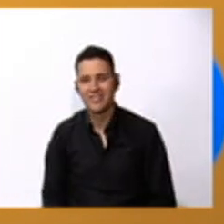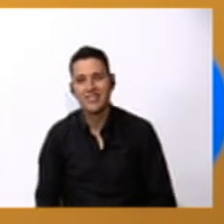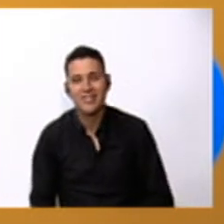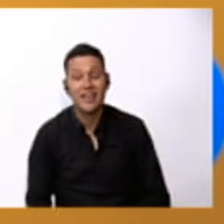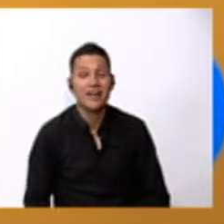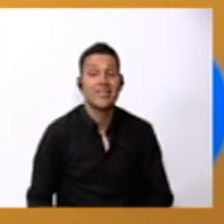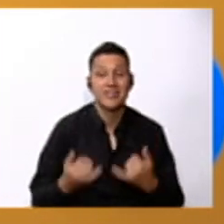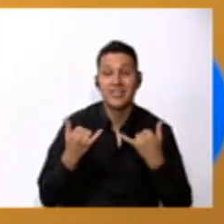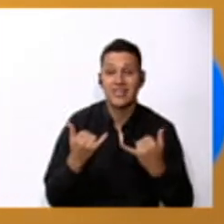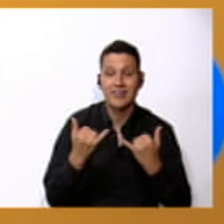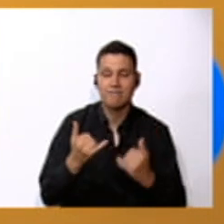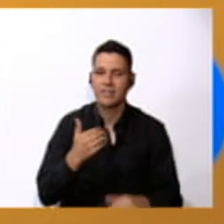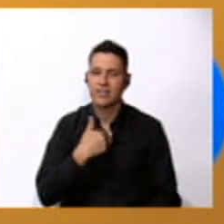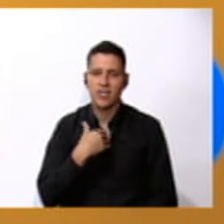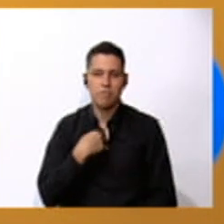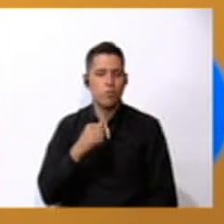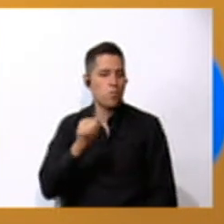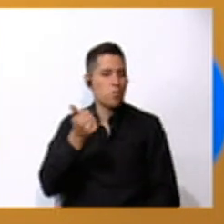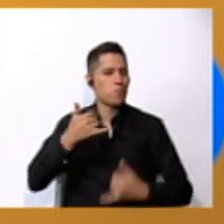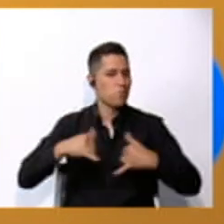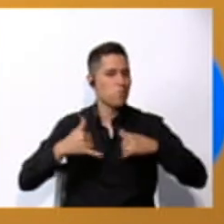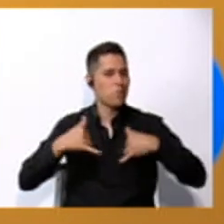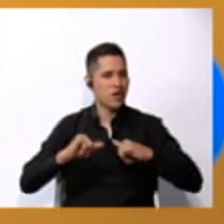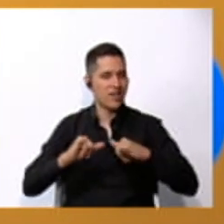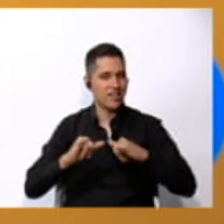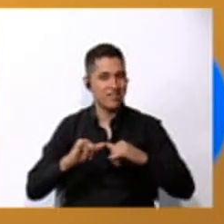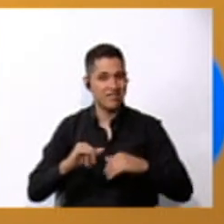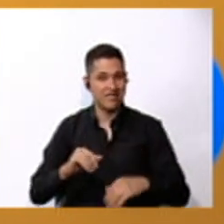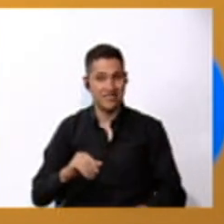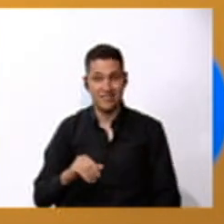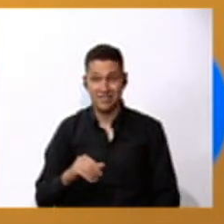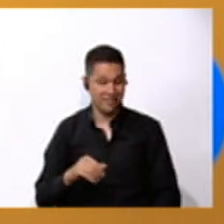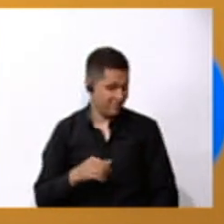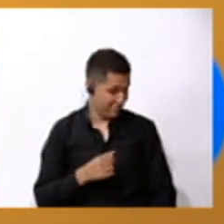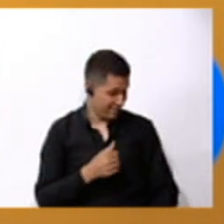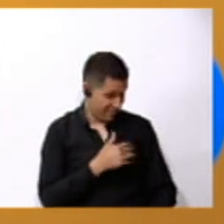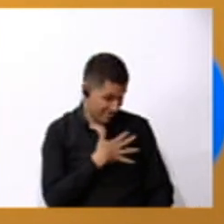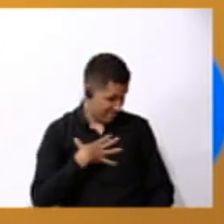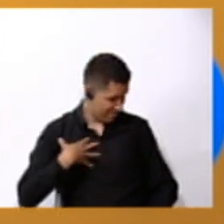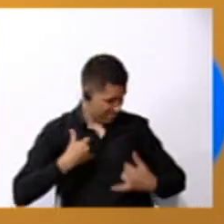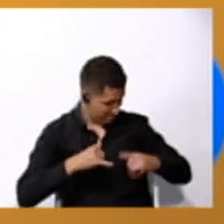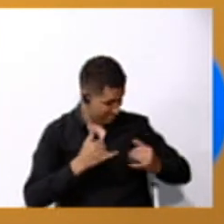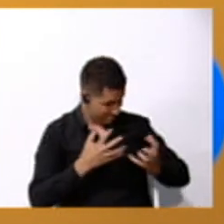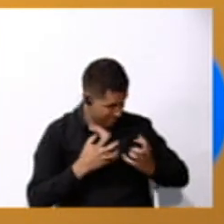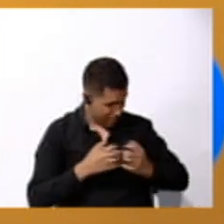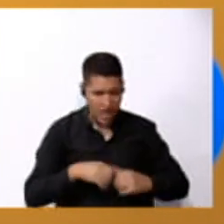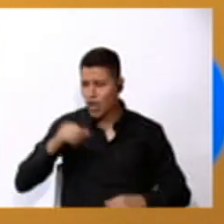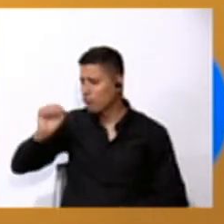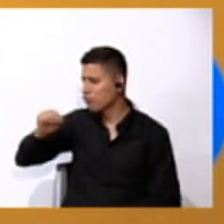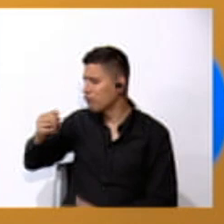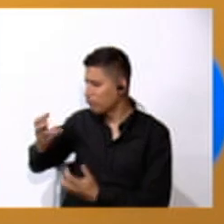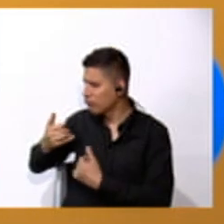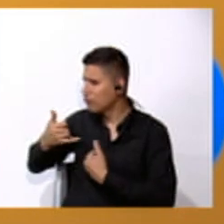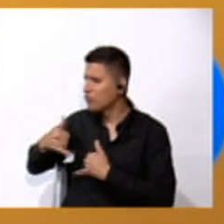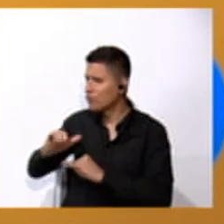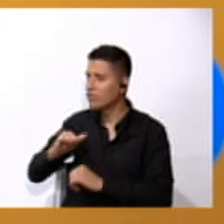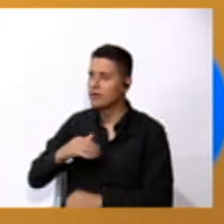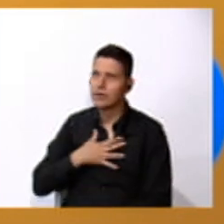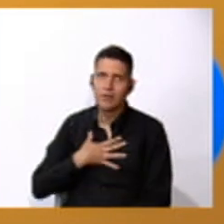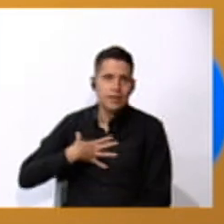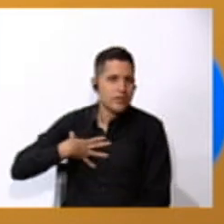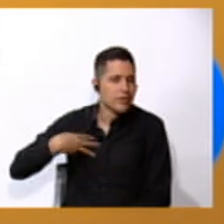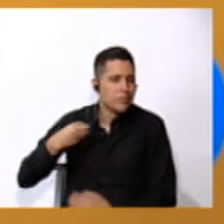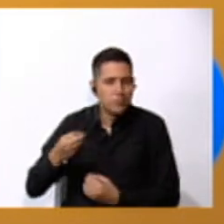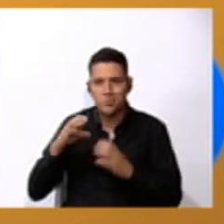Very Now we have another game. Do you like to play? Oh, yes, teacher. I love this class. Me encanta esta